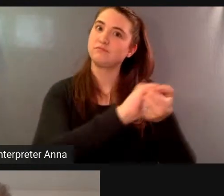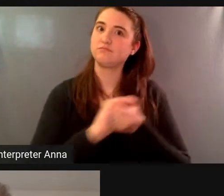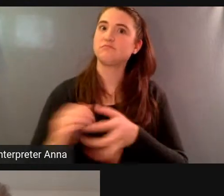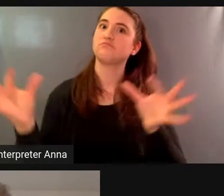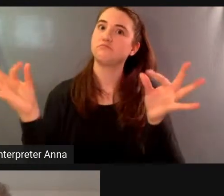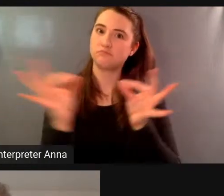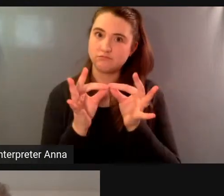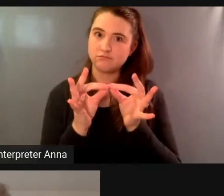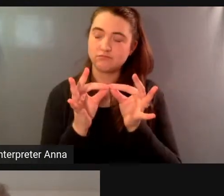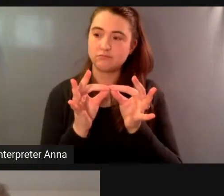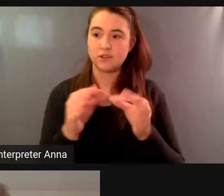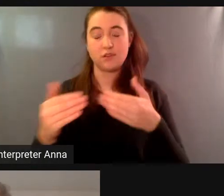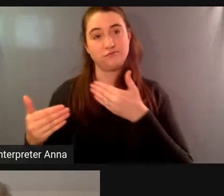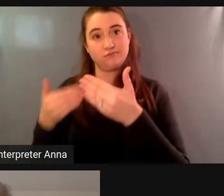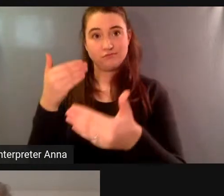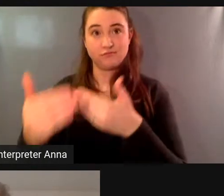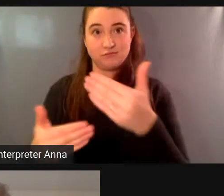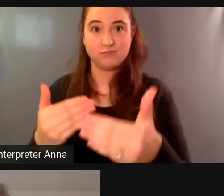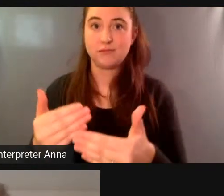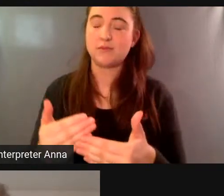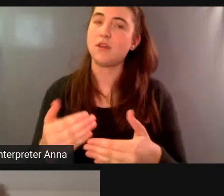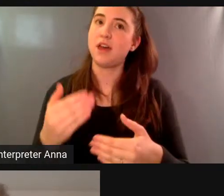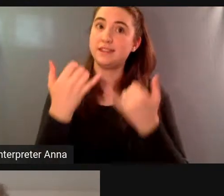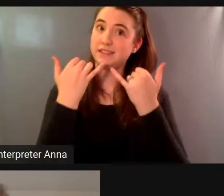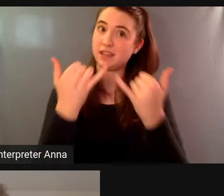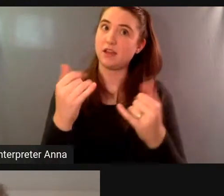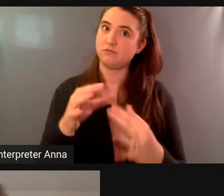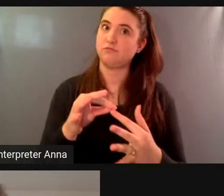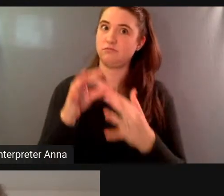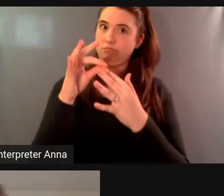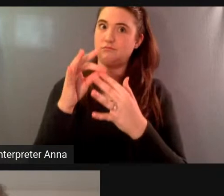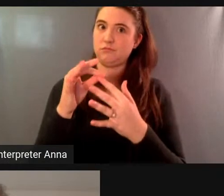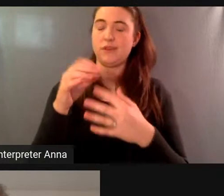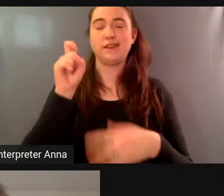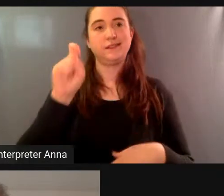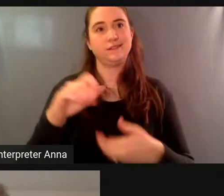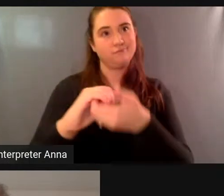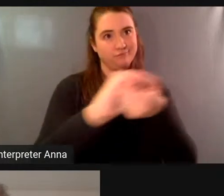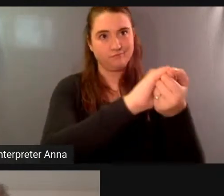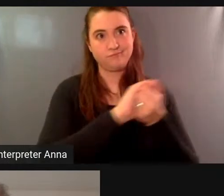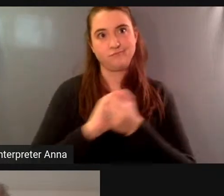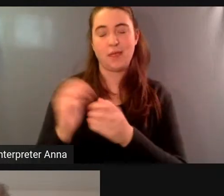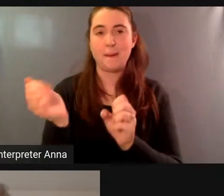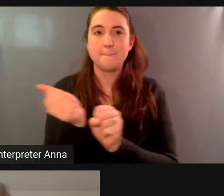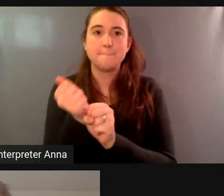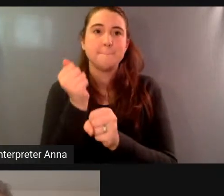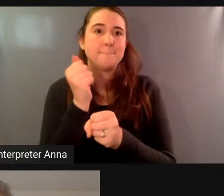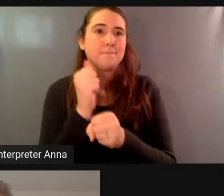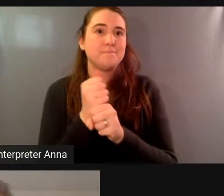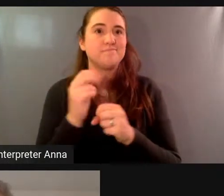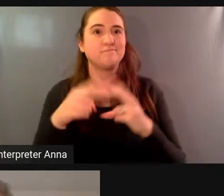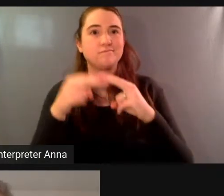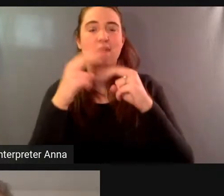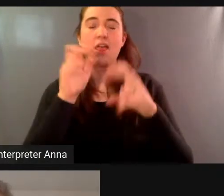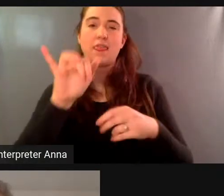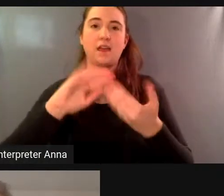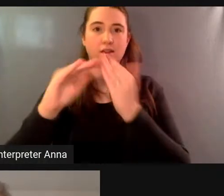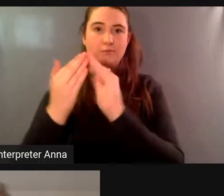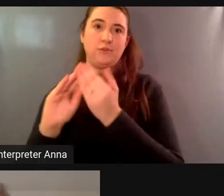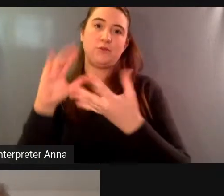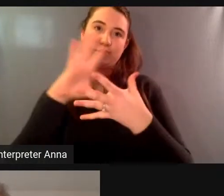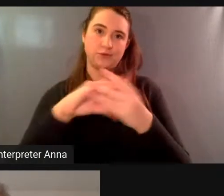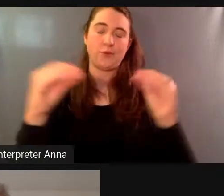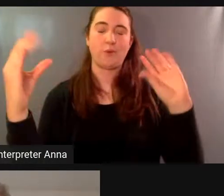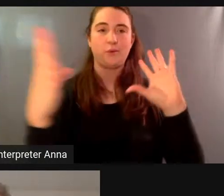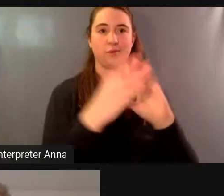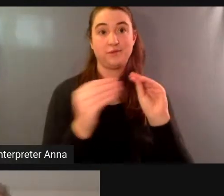is going to be everything going forward now more than ever we need to work together to build community around storytelling and that is why we're so excited for tonight's